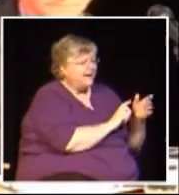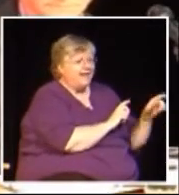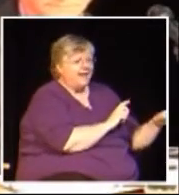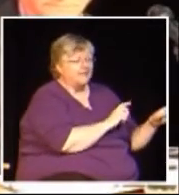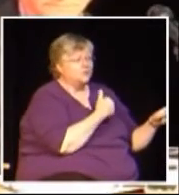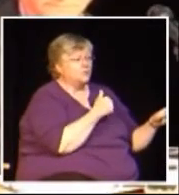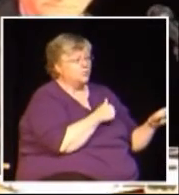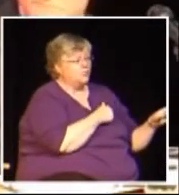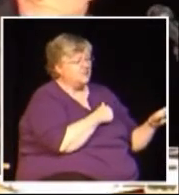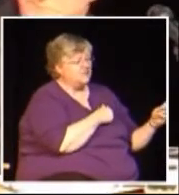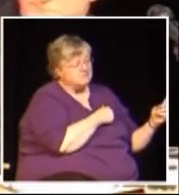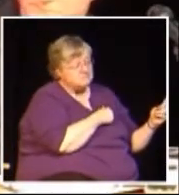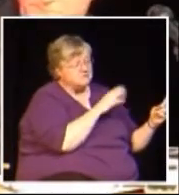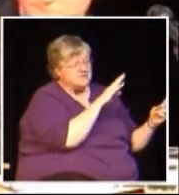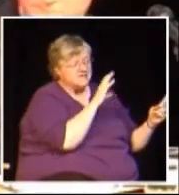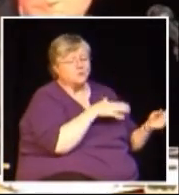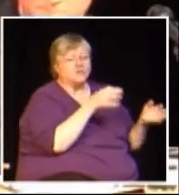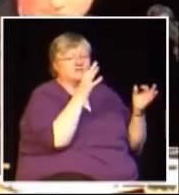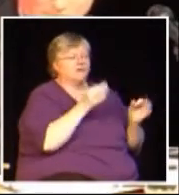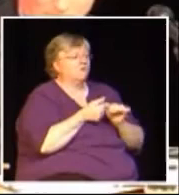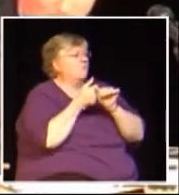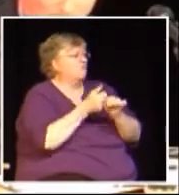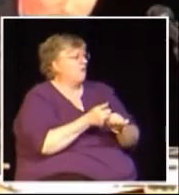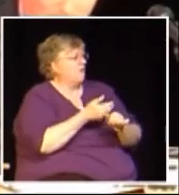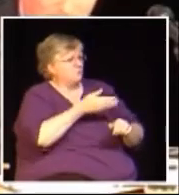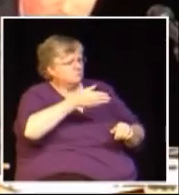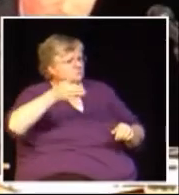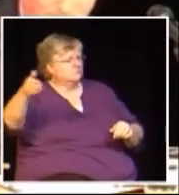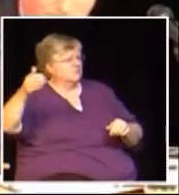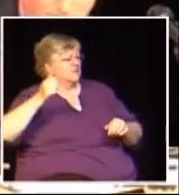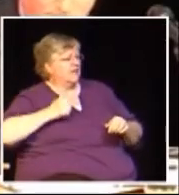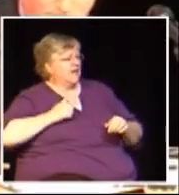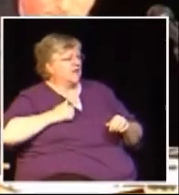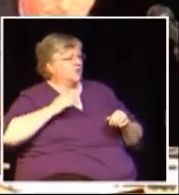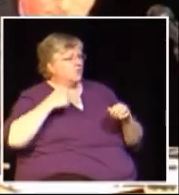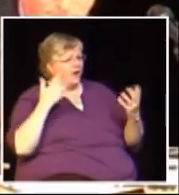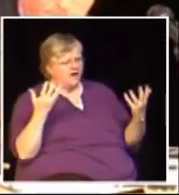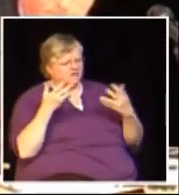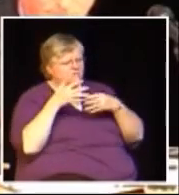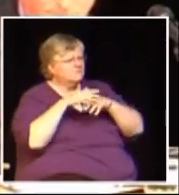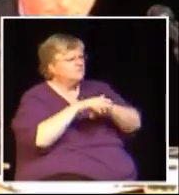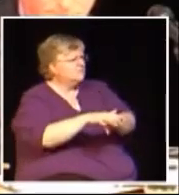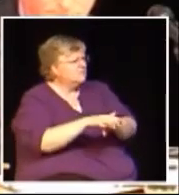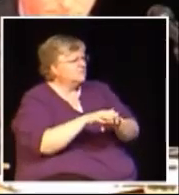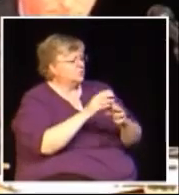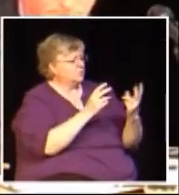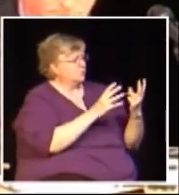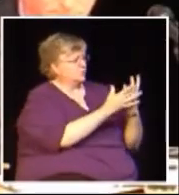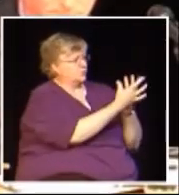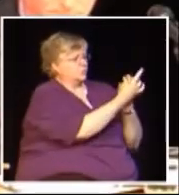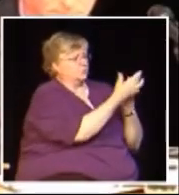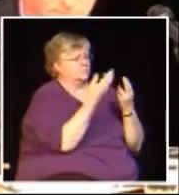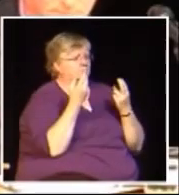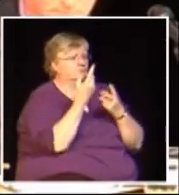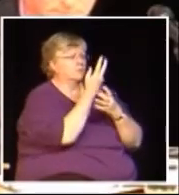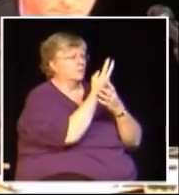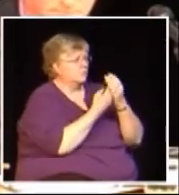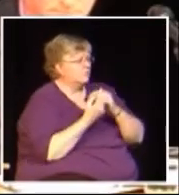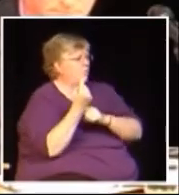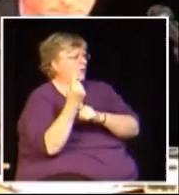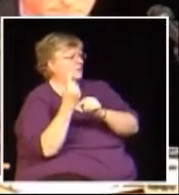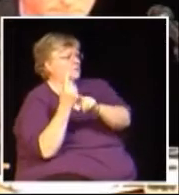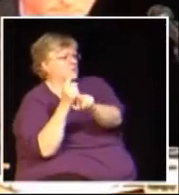trend of the rest of Canada in adopting a harmonized tax system and eliminating the duplication of collection systems and